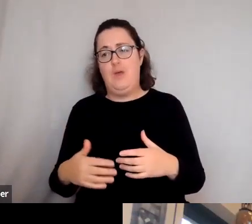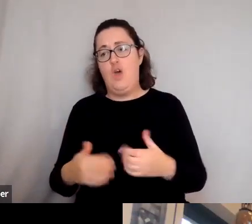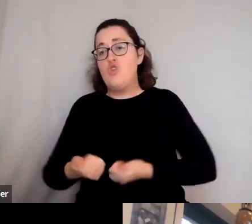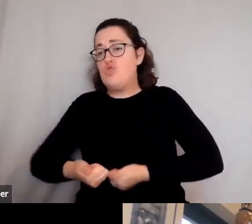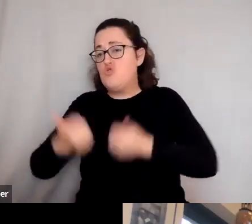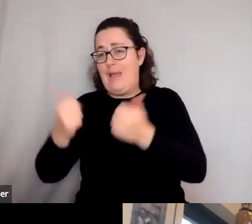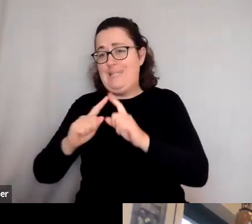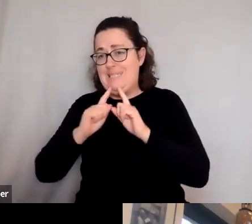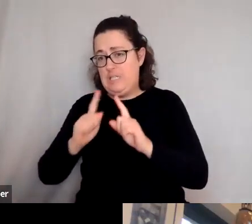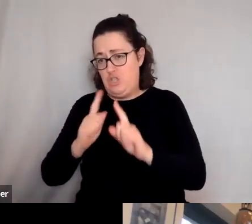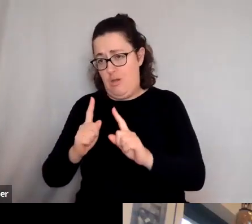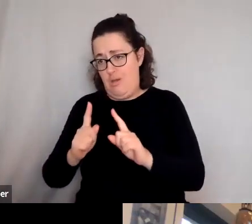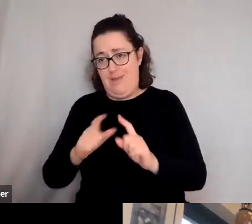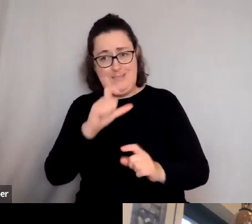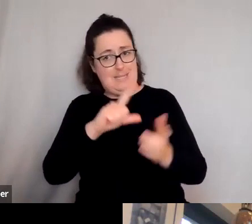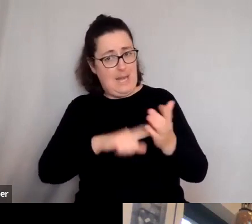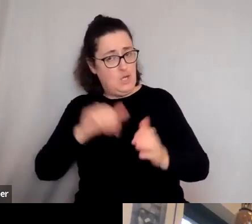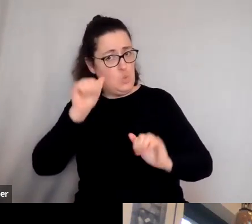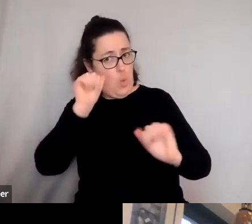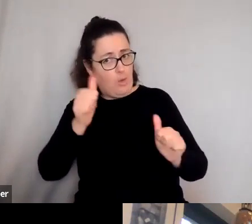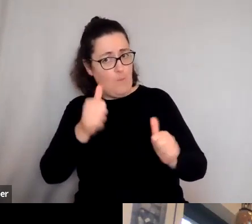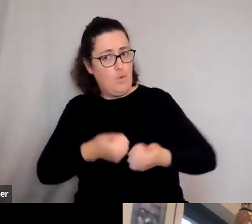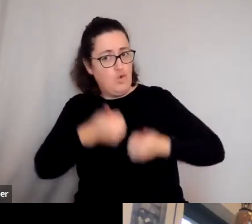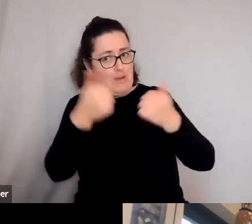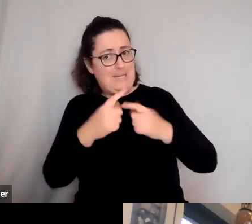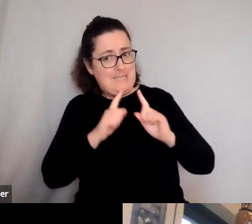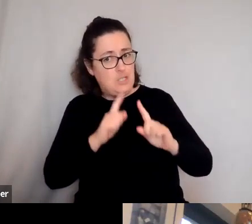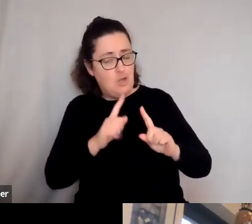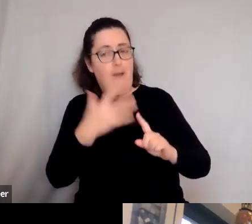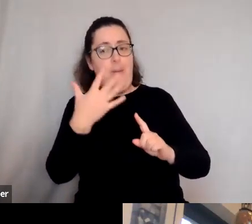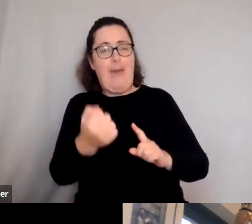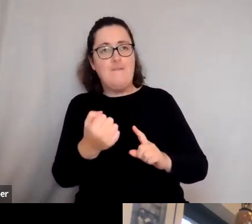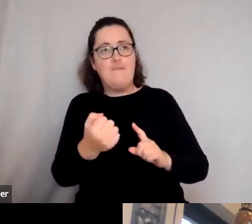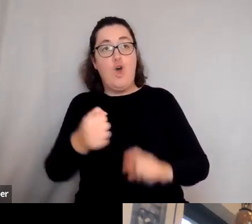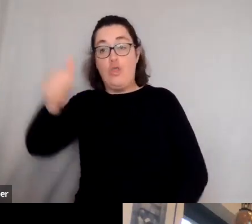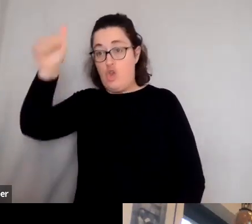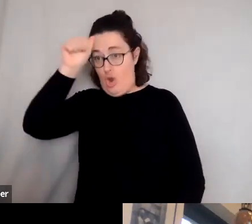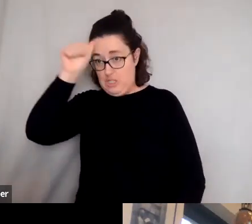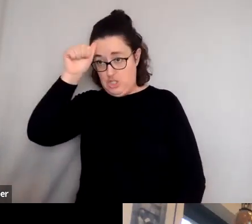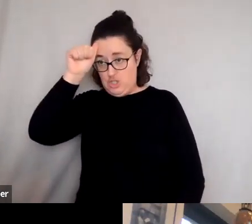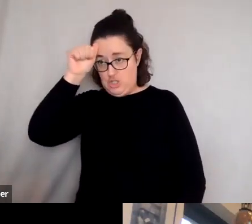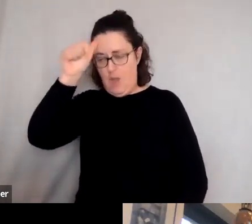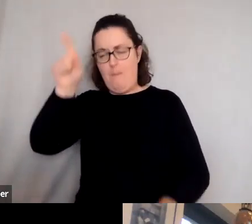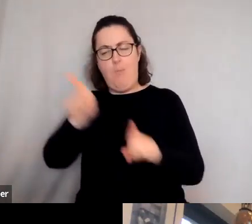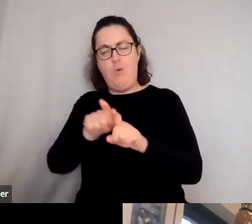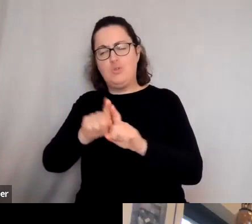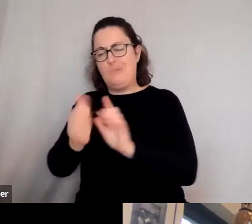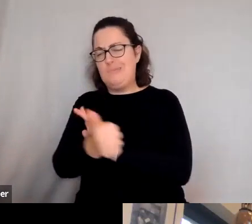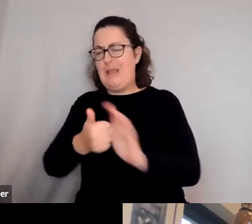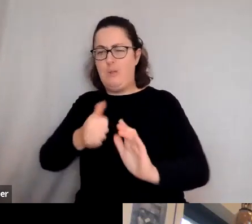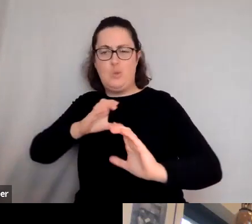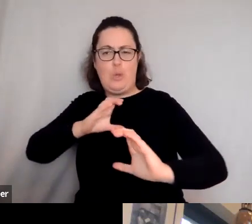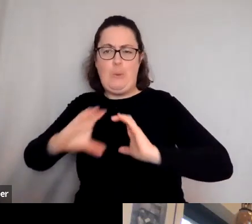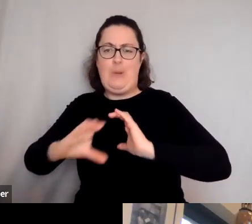renowned for having lots of great teachers, is great teachers have that ability, not only to have the knowledge, but the ability to communicate, and the ability to